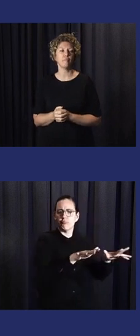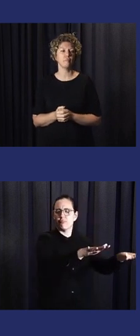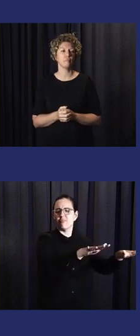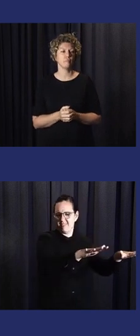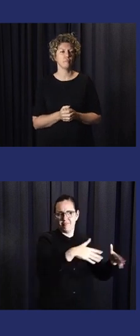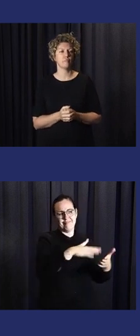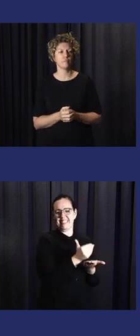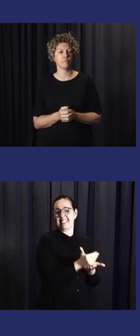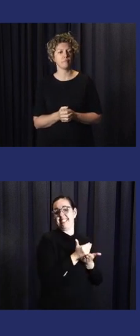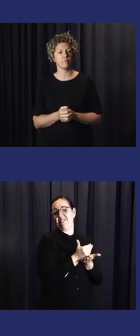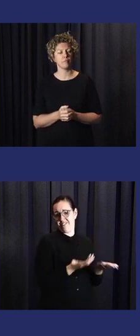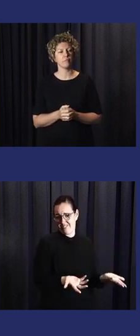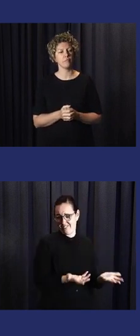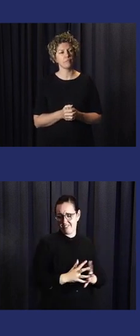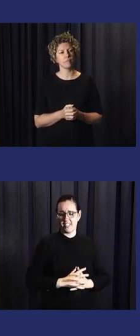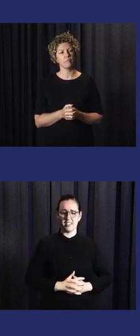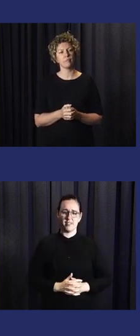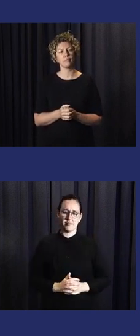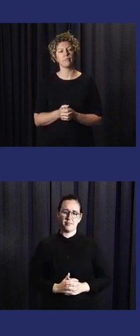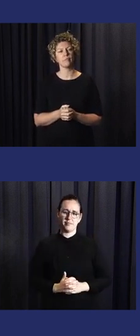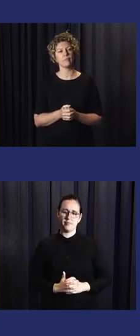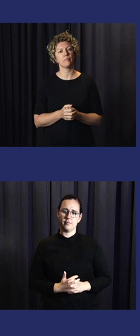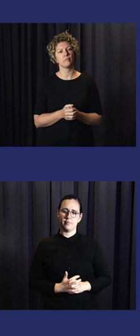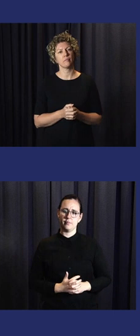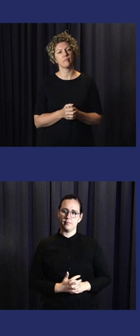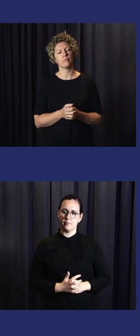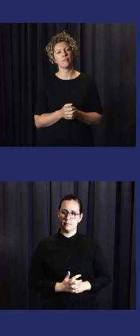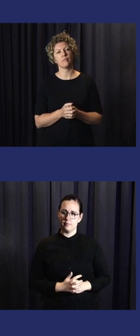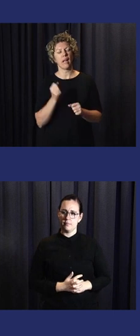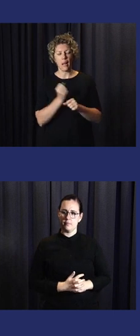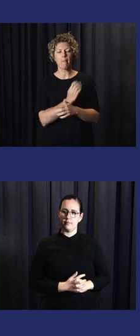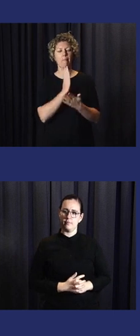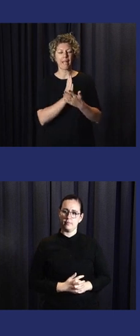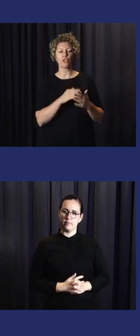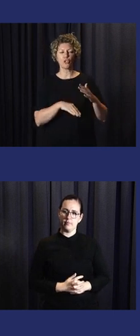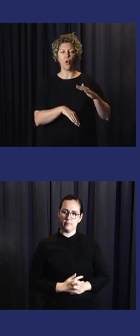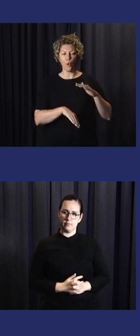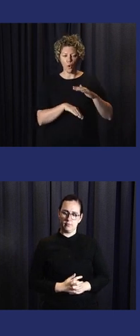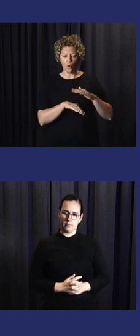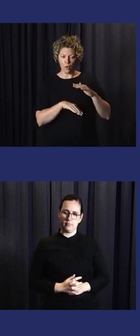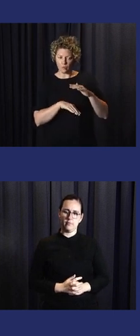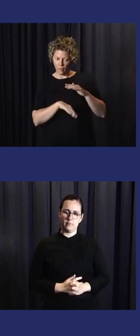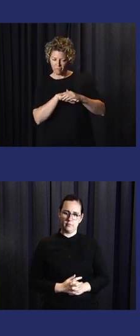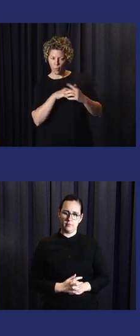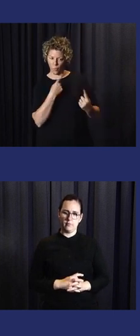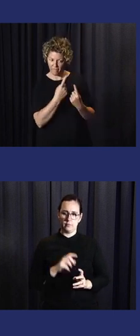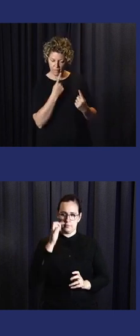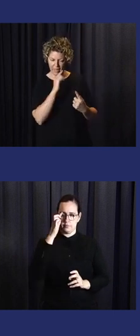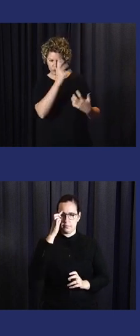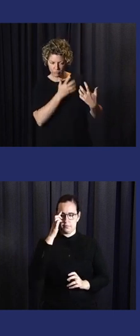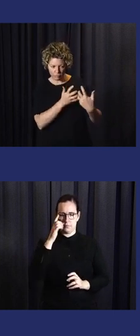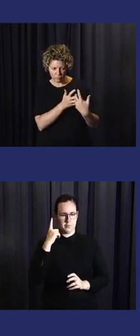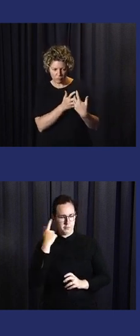functional and institutionalization up to local